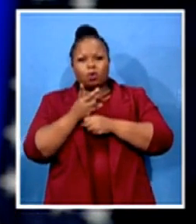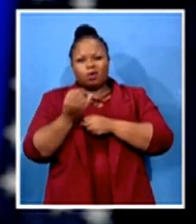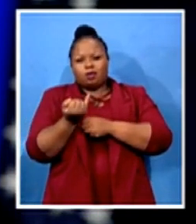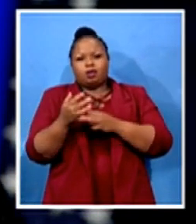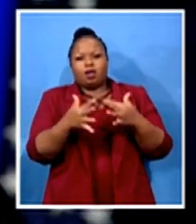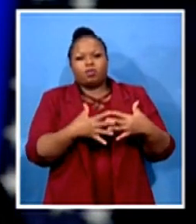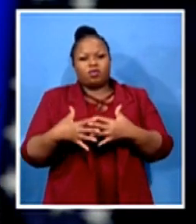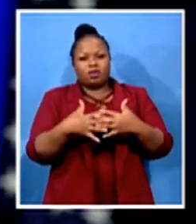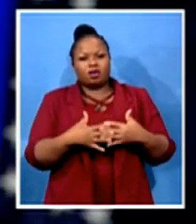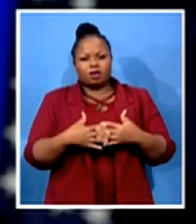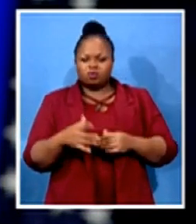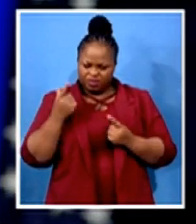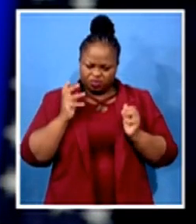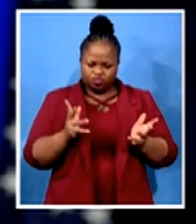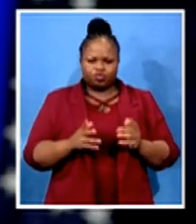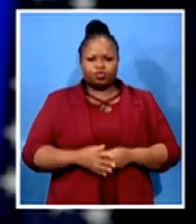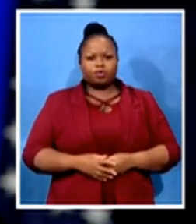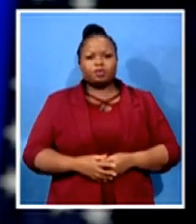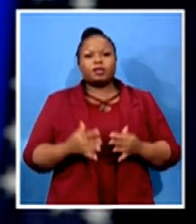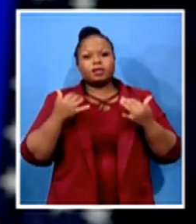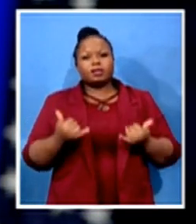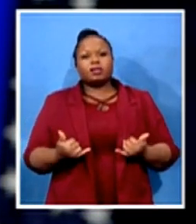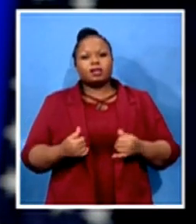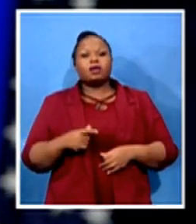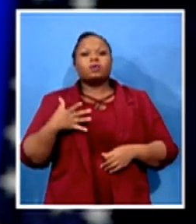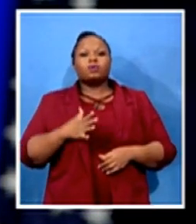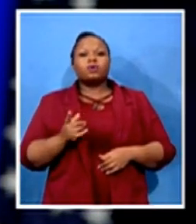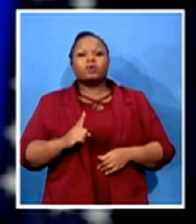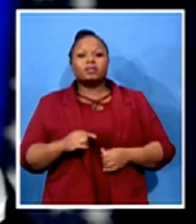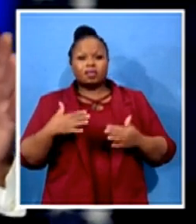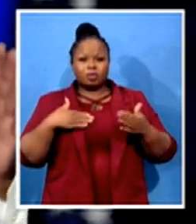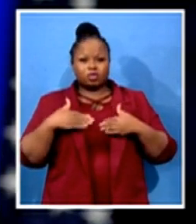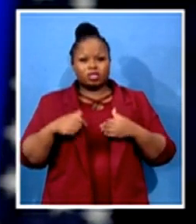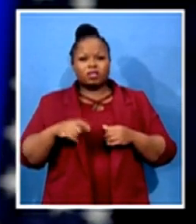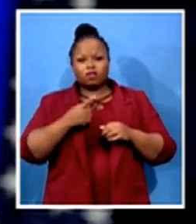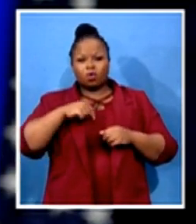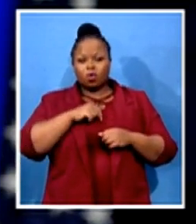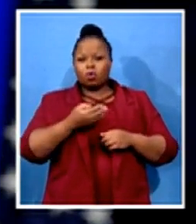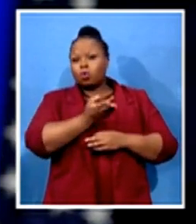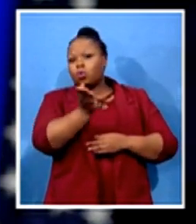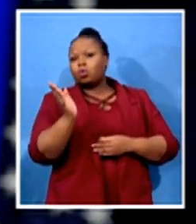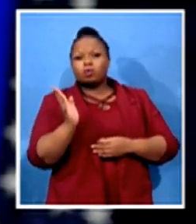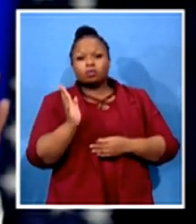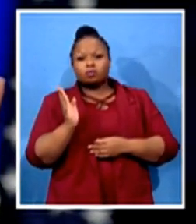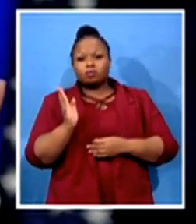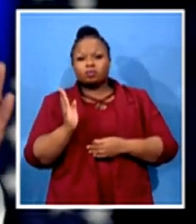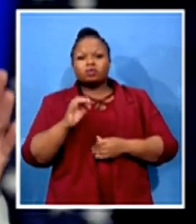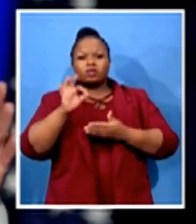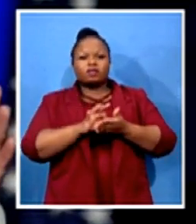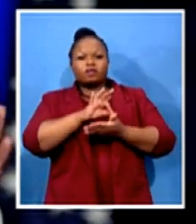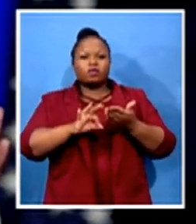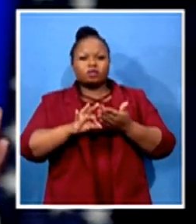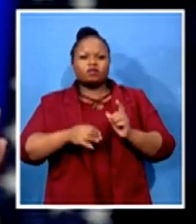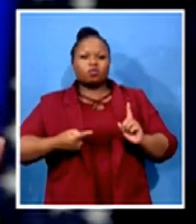Now that's what I want the administration to look like and act like. For all those of you who voted for President Trump, I understand the